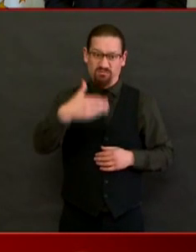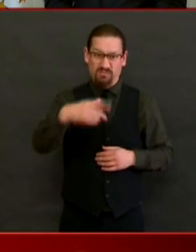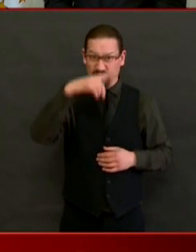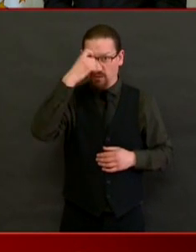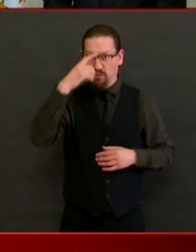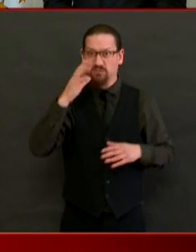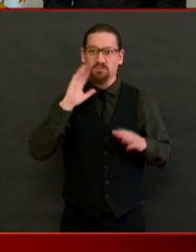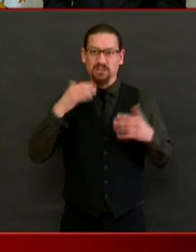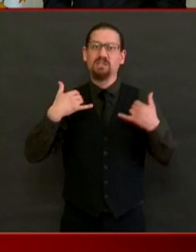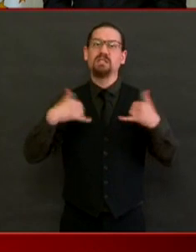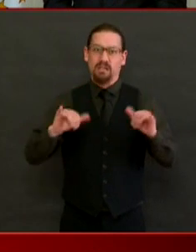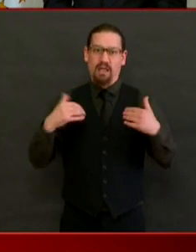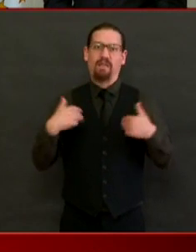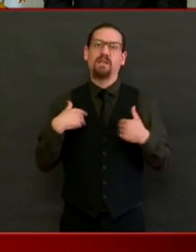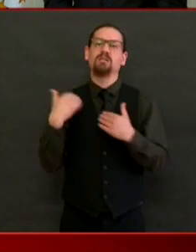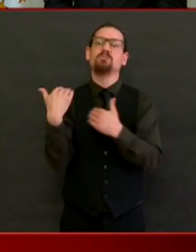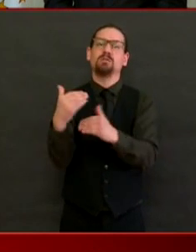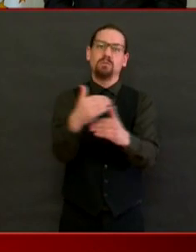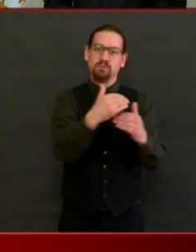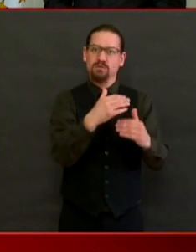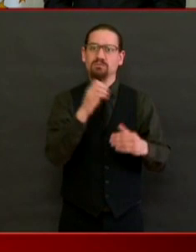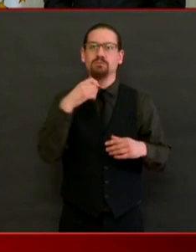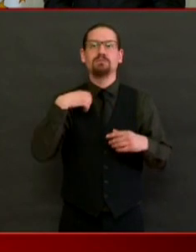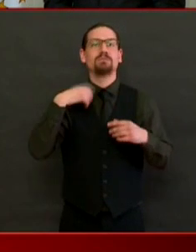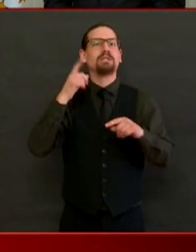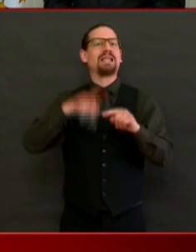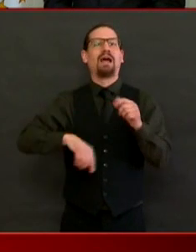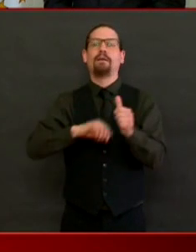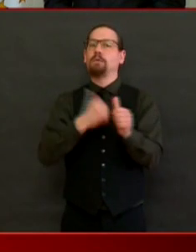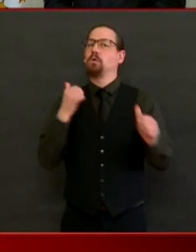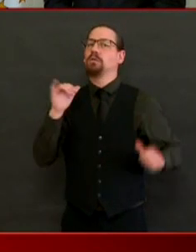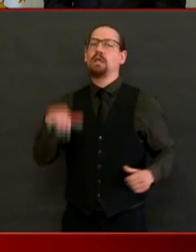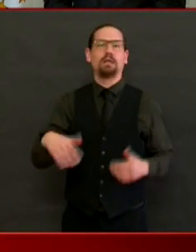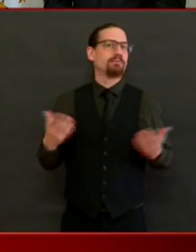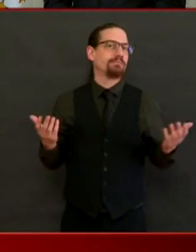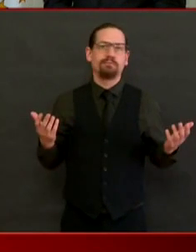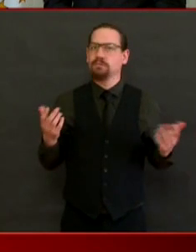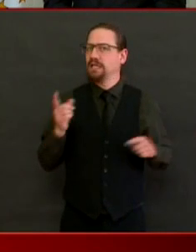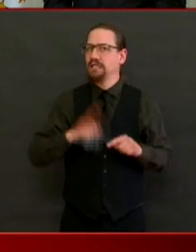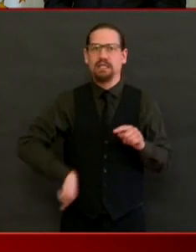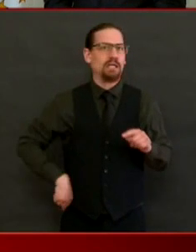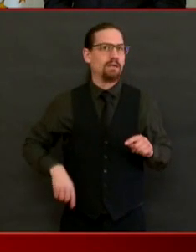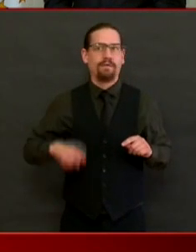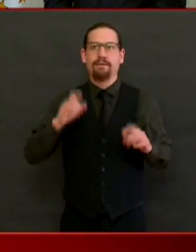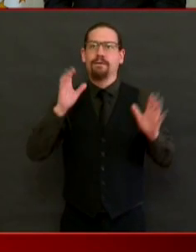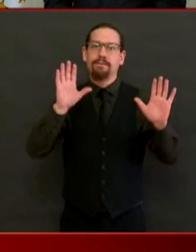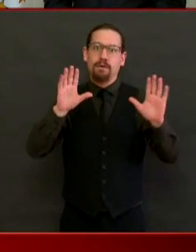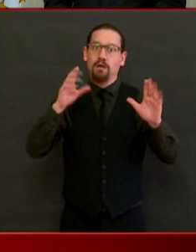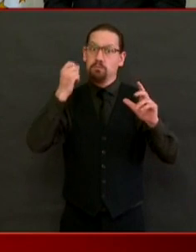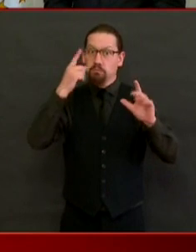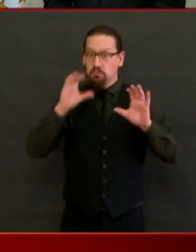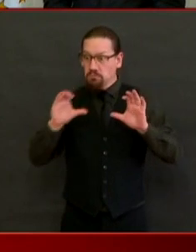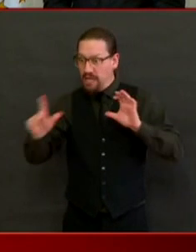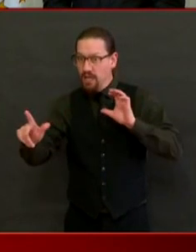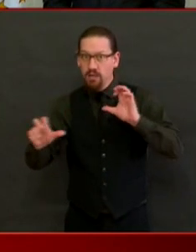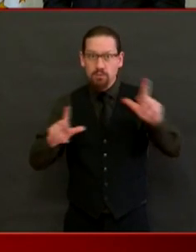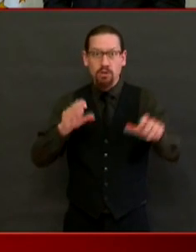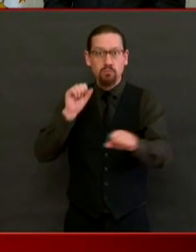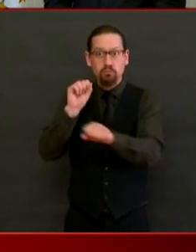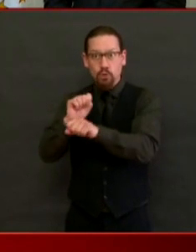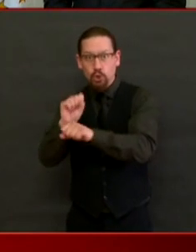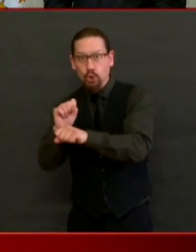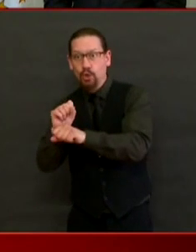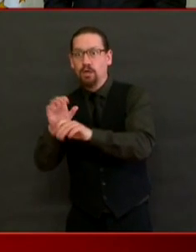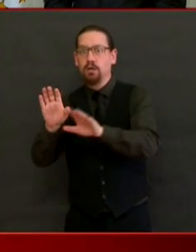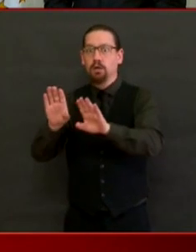this summer. There's no way around that. Even if we're going back to work or kids have summer camp, there will still be